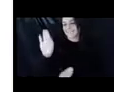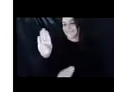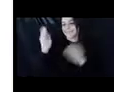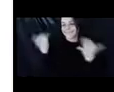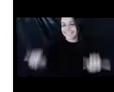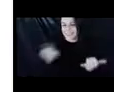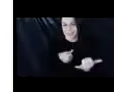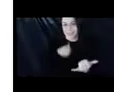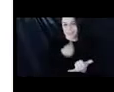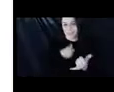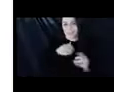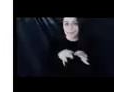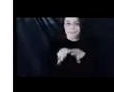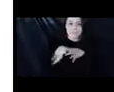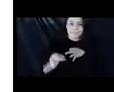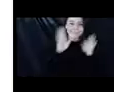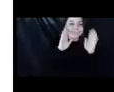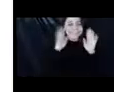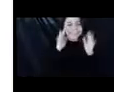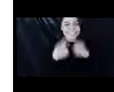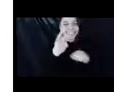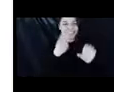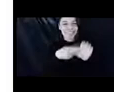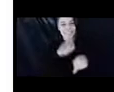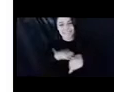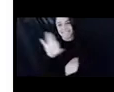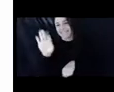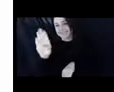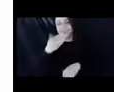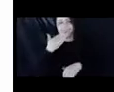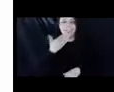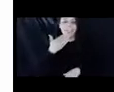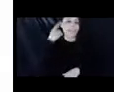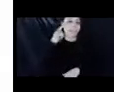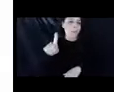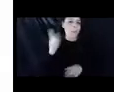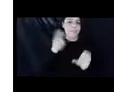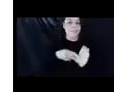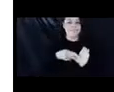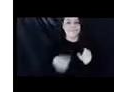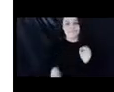for the delay. Hello to everybody joining us on Facebook. Thank you for being here.